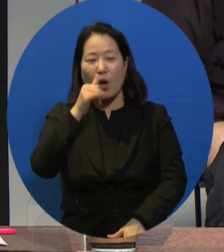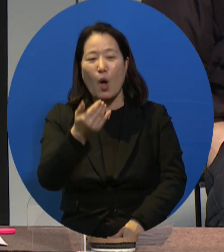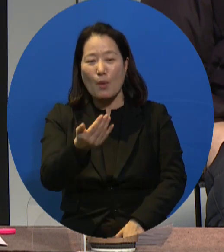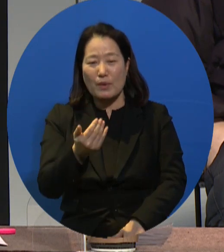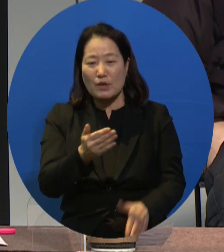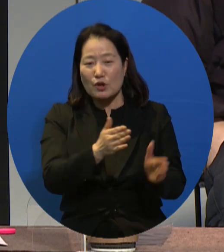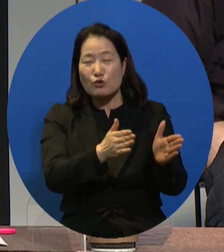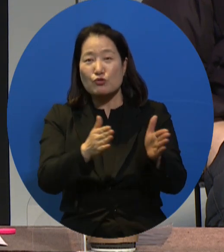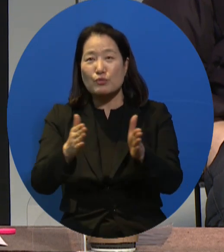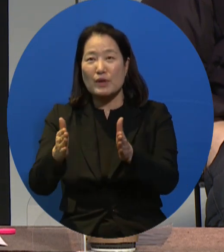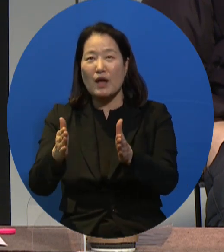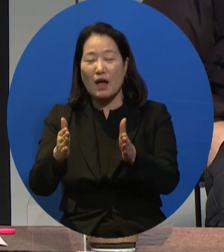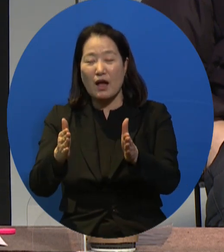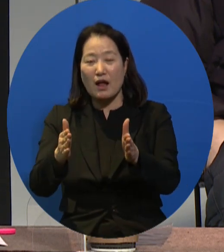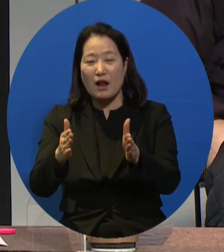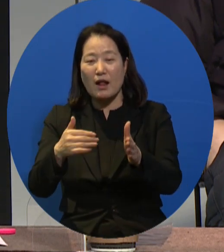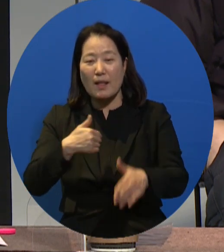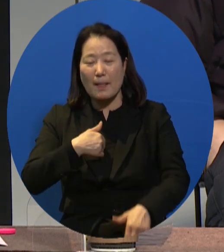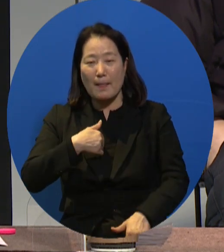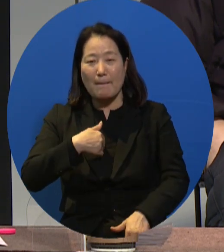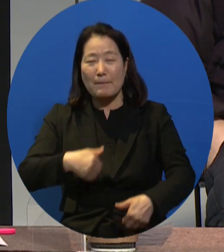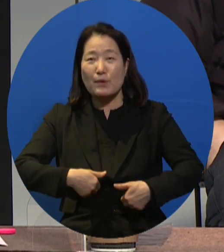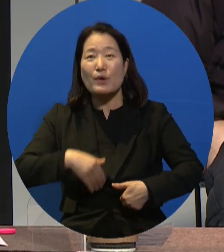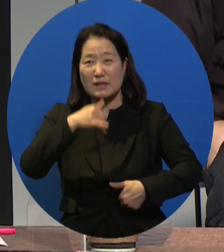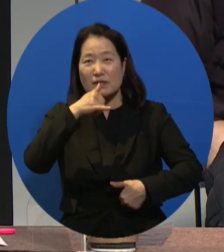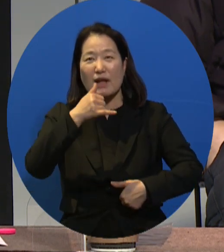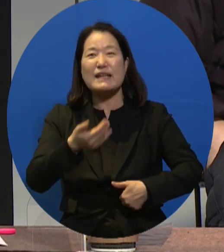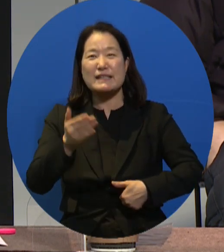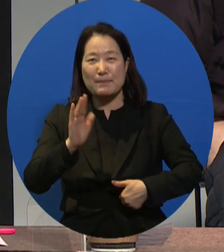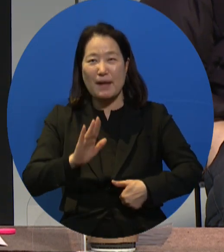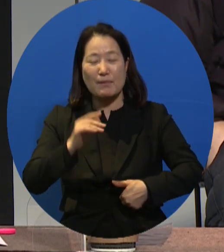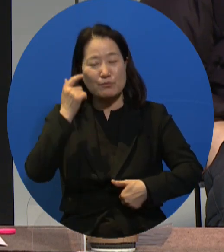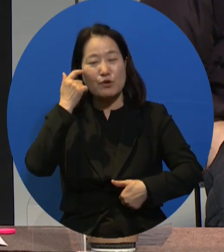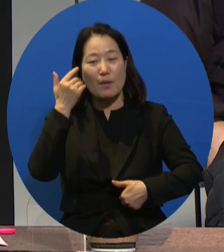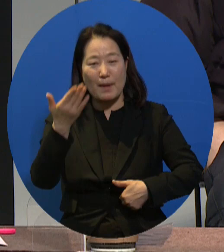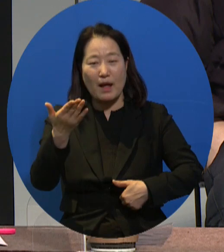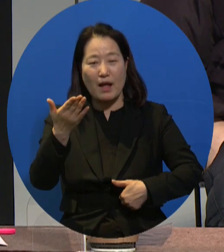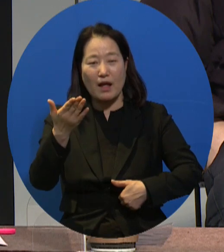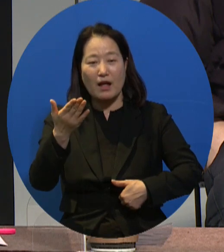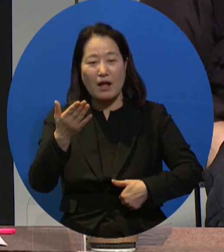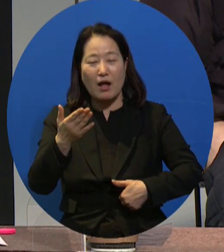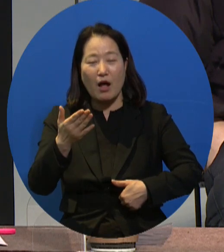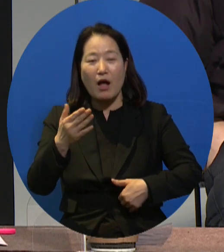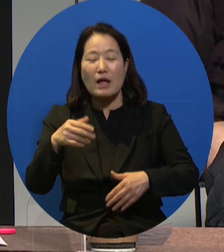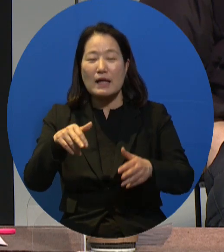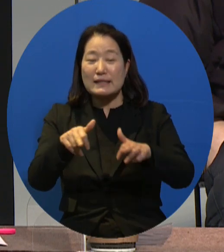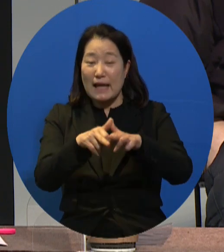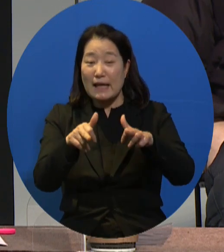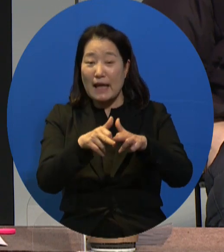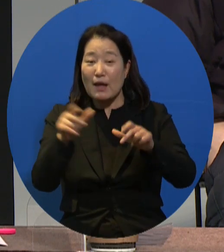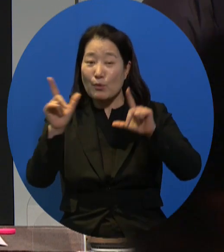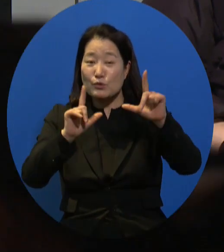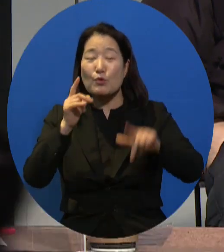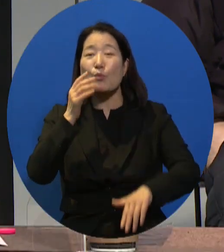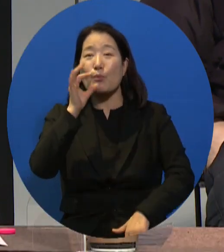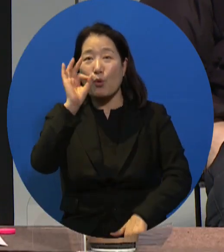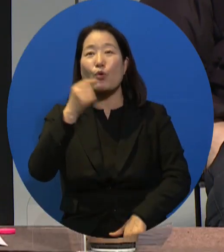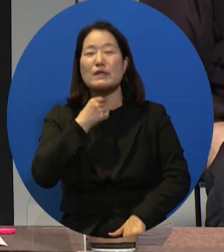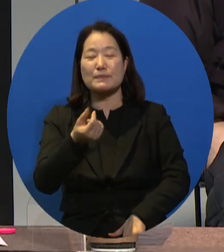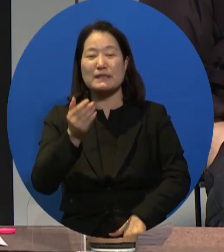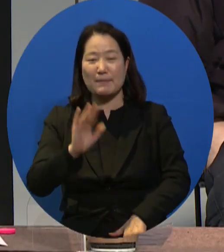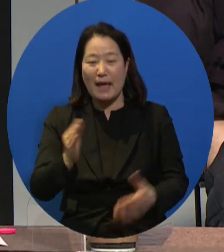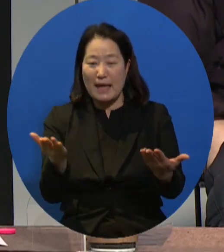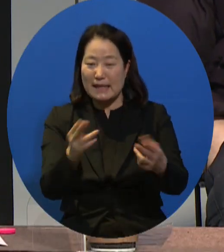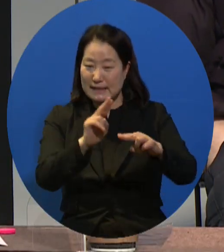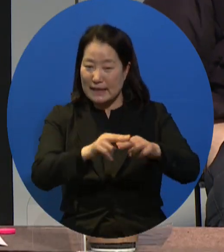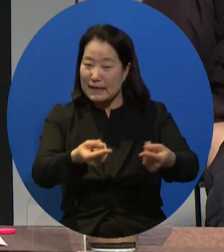the conditions of their children. But that was not our intention. And I said, yes, I understand your frustration.